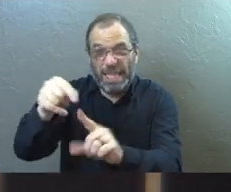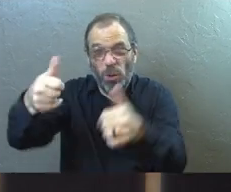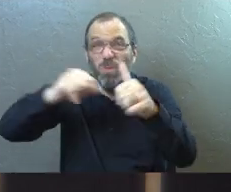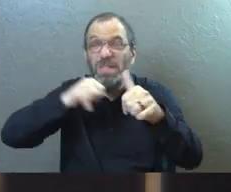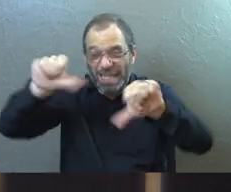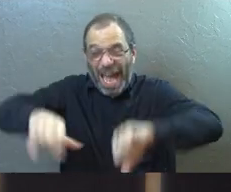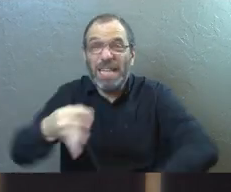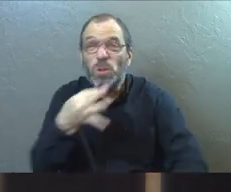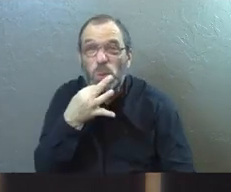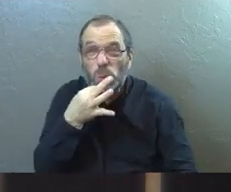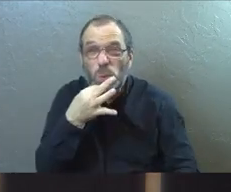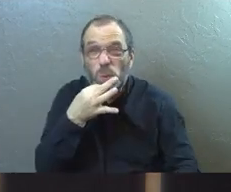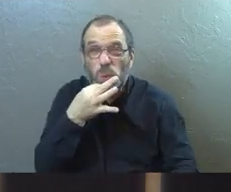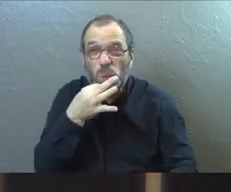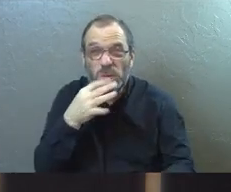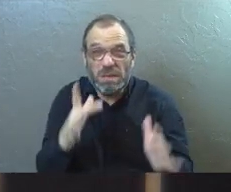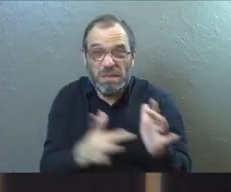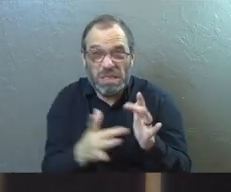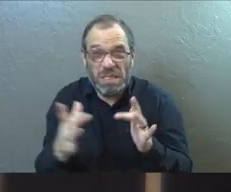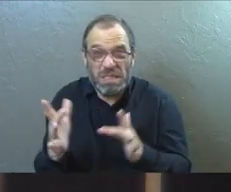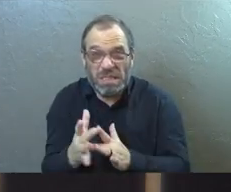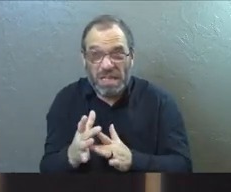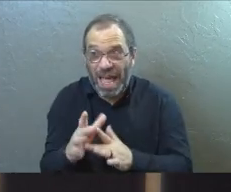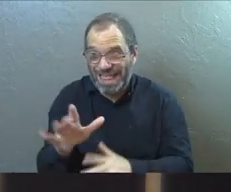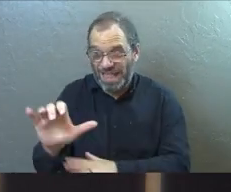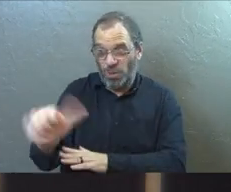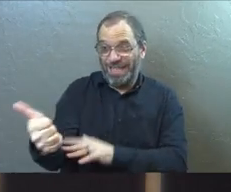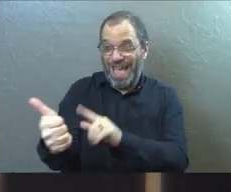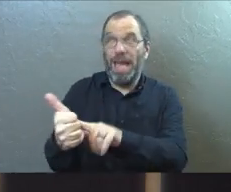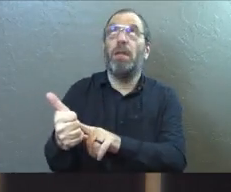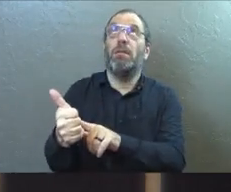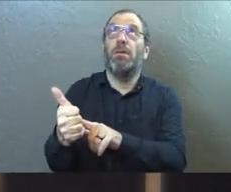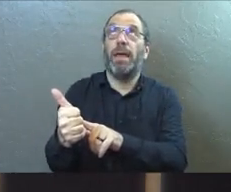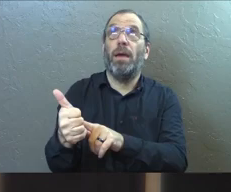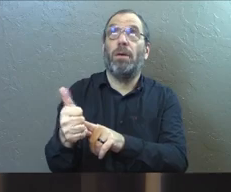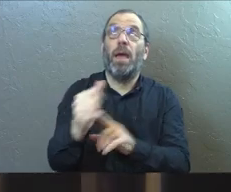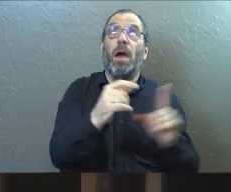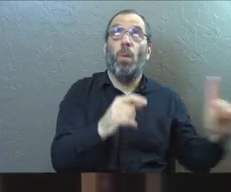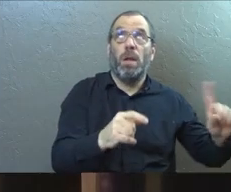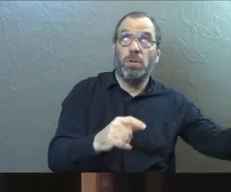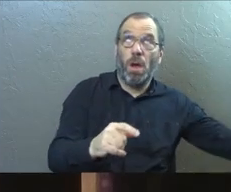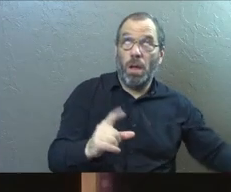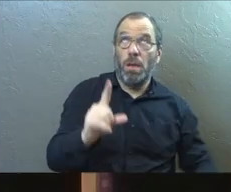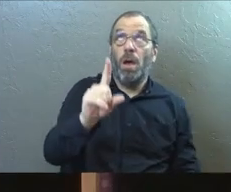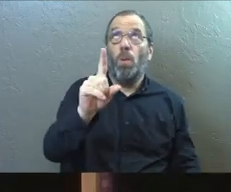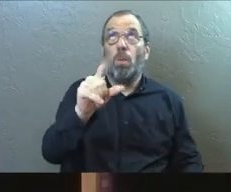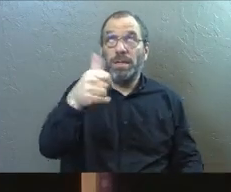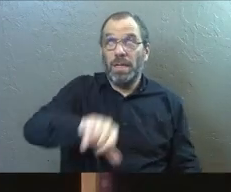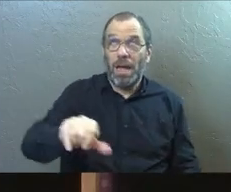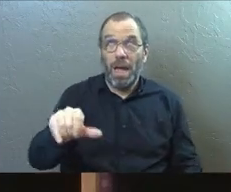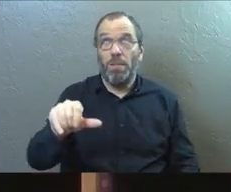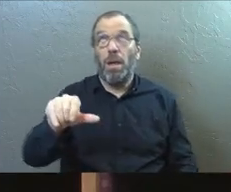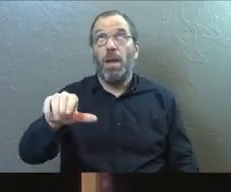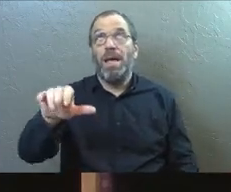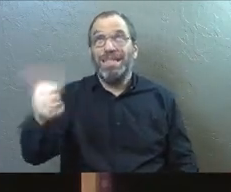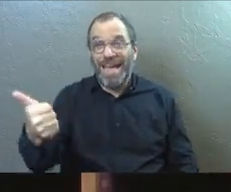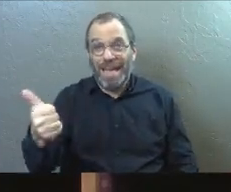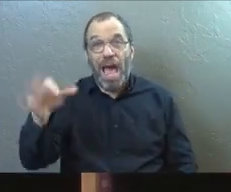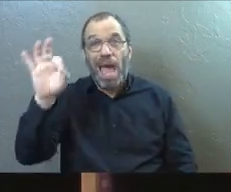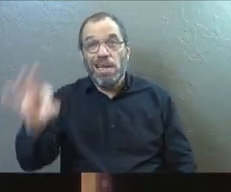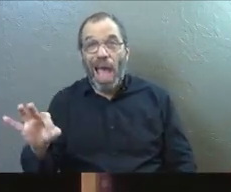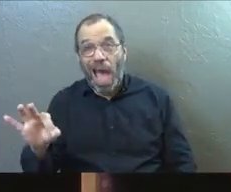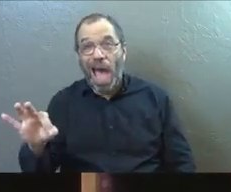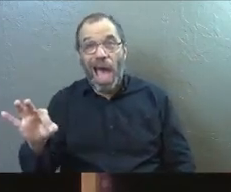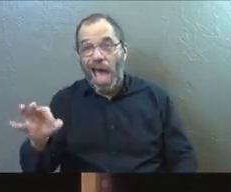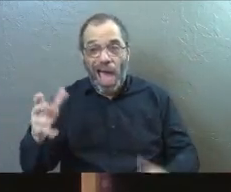a matter of hours. And out of the remaining 10, I'm trying to do math here. Nine of them will